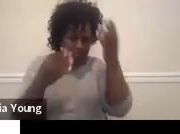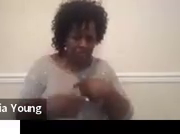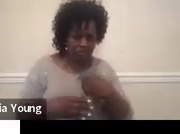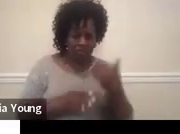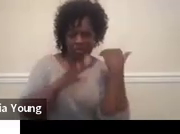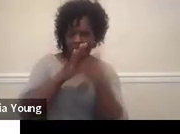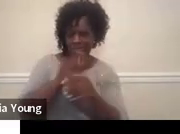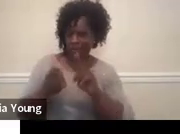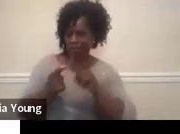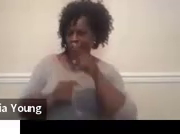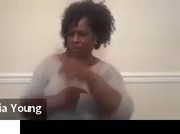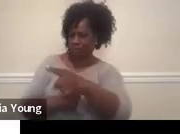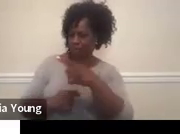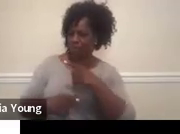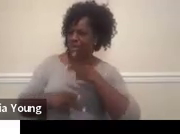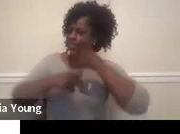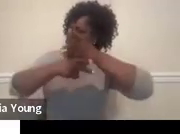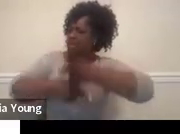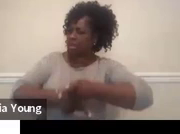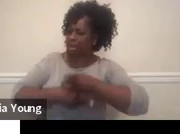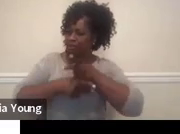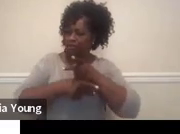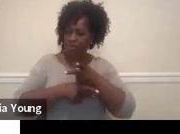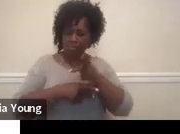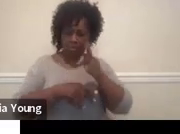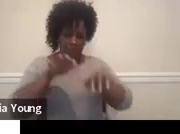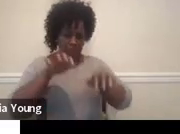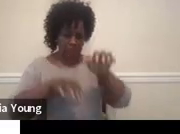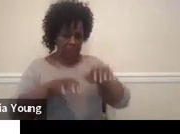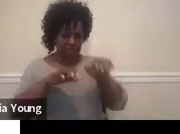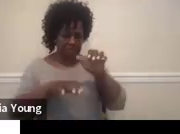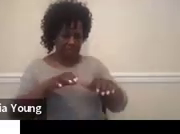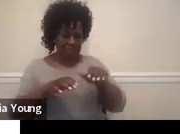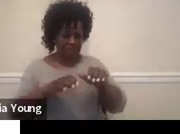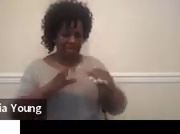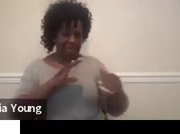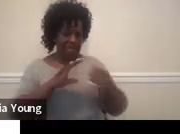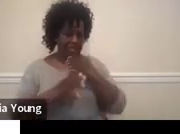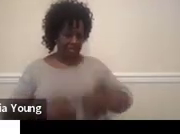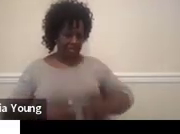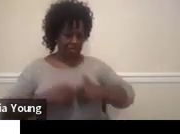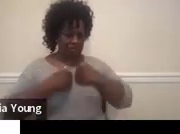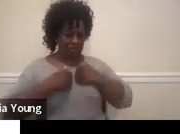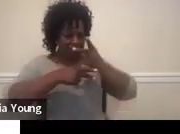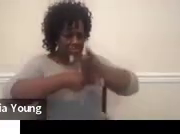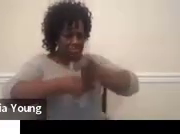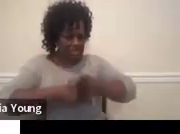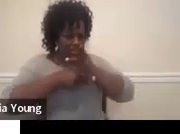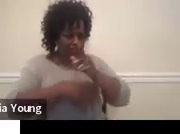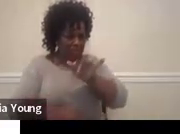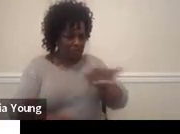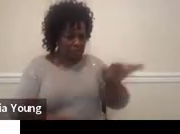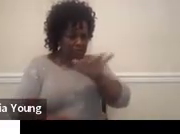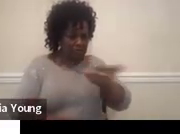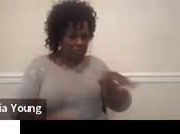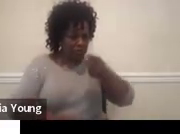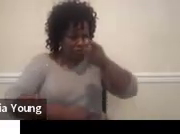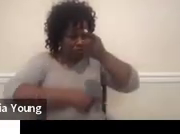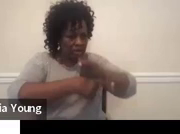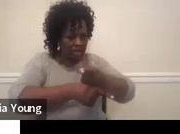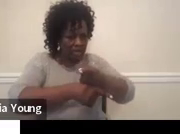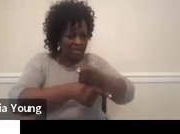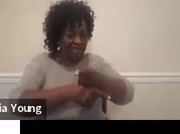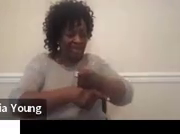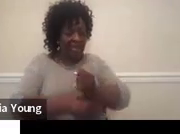Um, and just be careful when you're entering your email. Make sure you spell it correctly because it's automatic. So it'll go directly